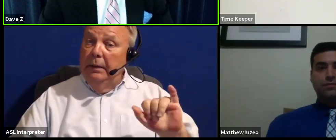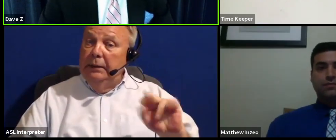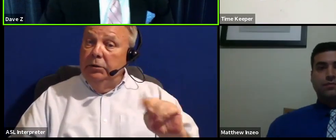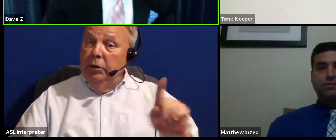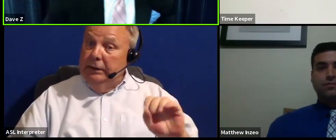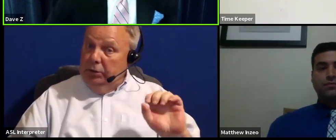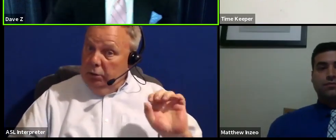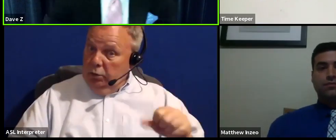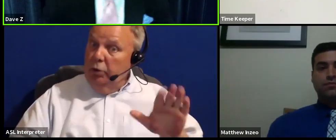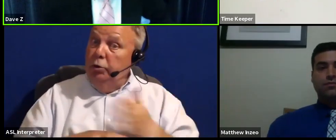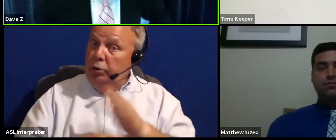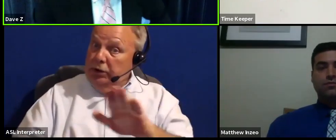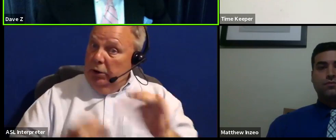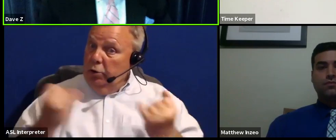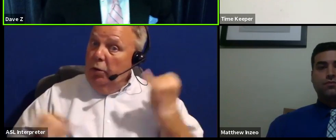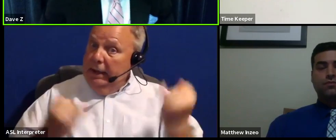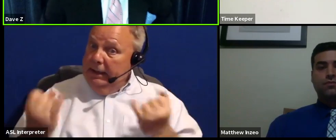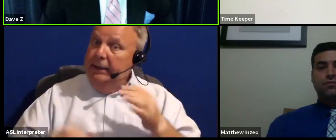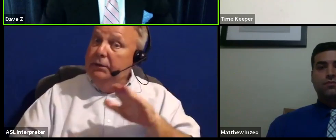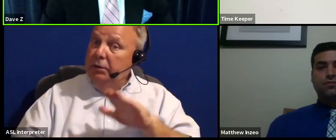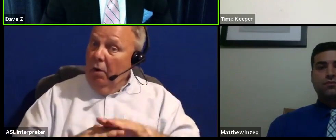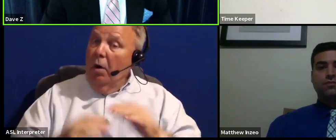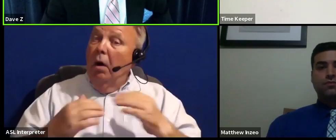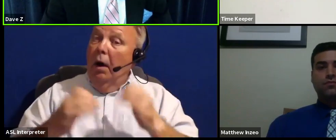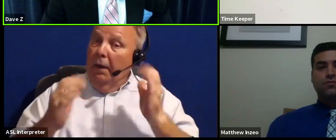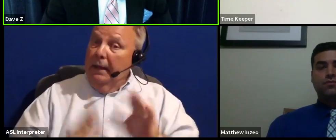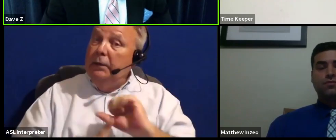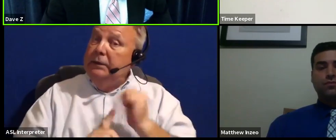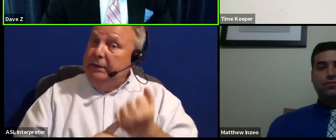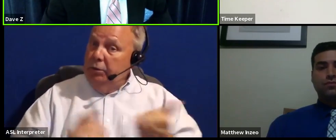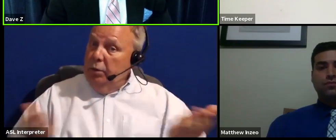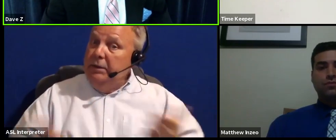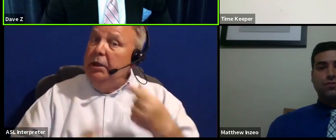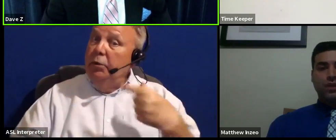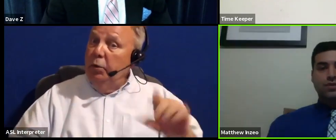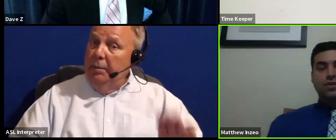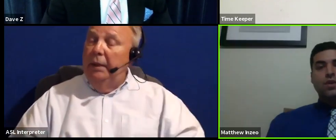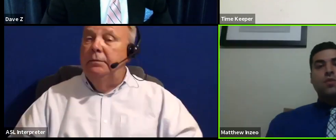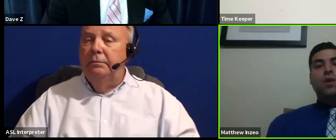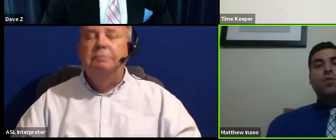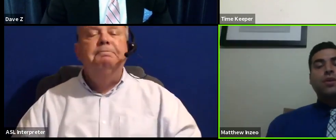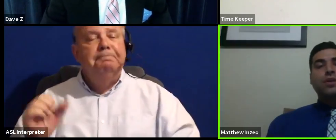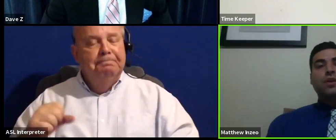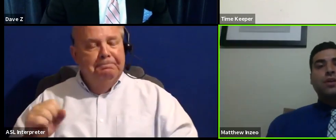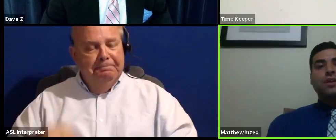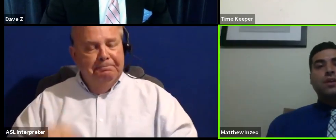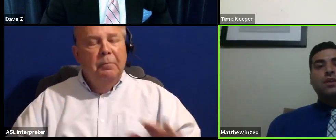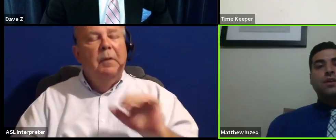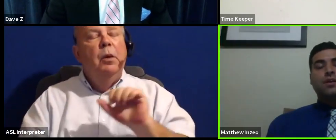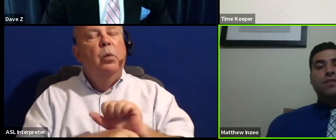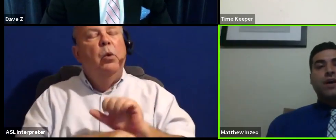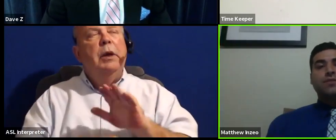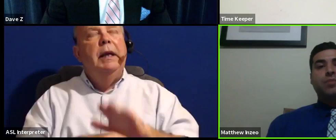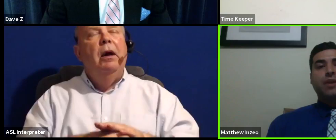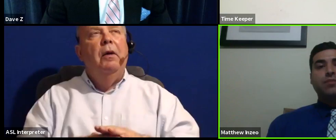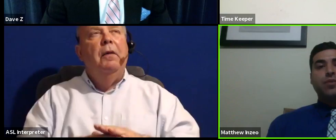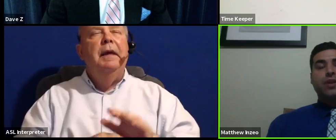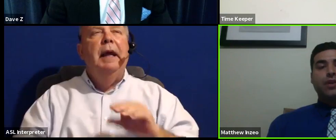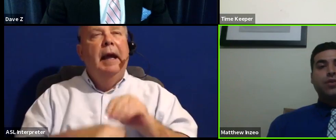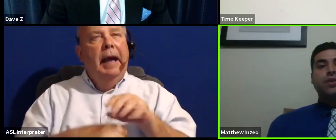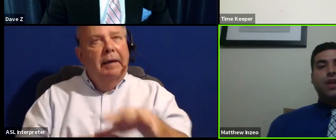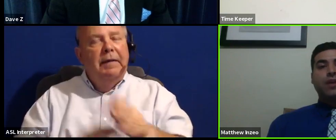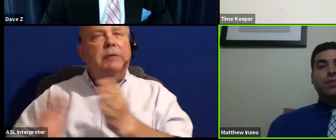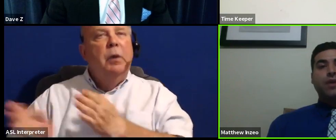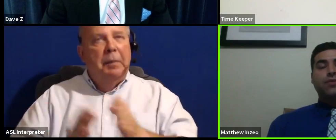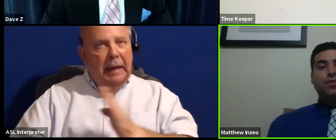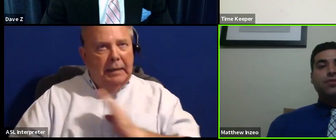share, please, your ideas on the housing situation here in Greenbelt? Yes, sir. While working on the advisory planning board,